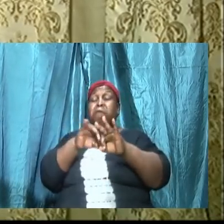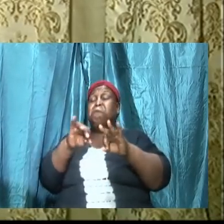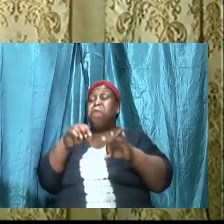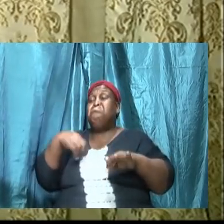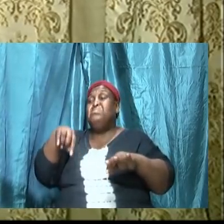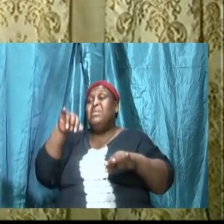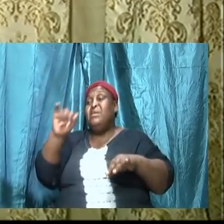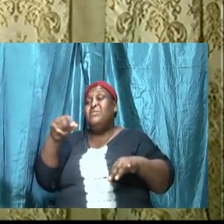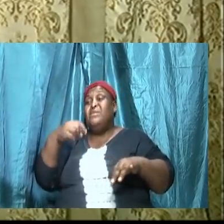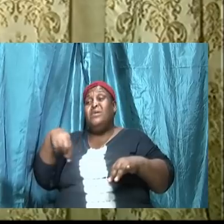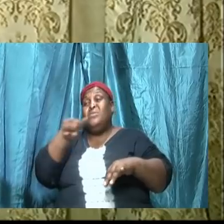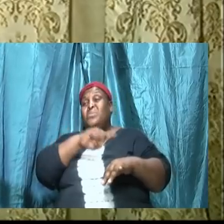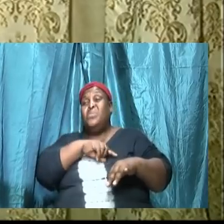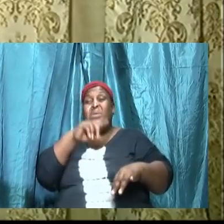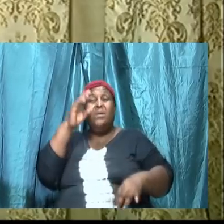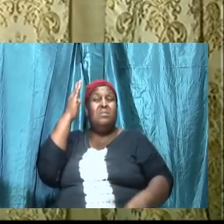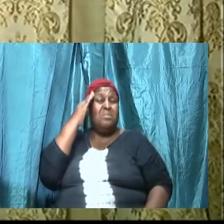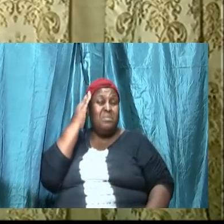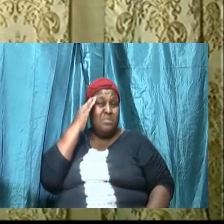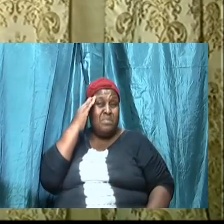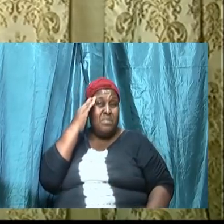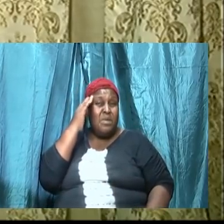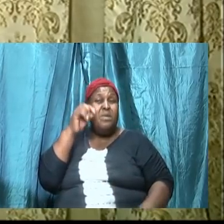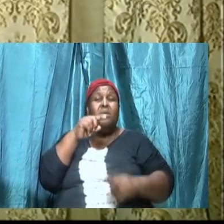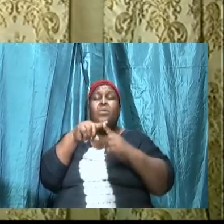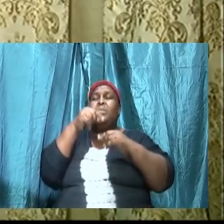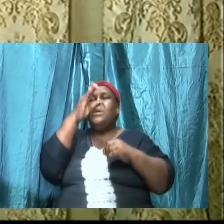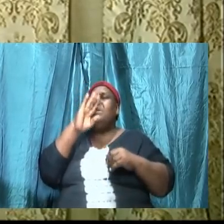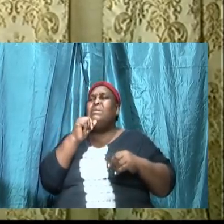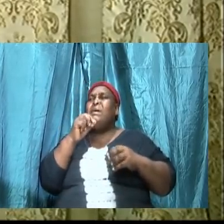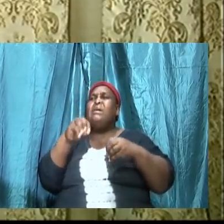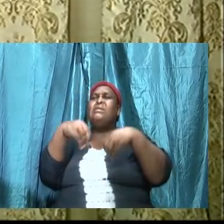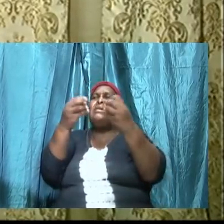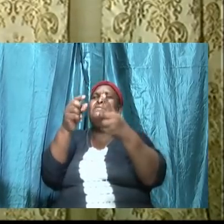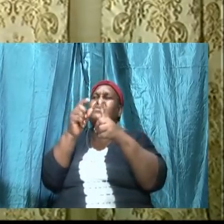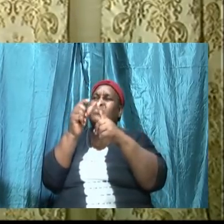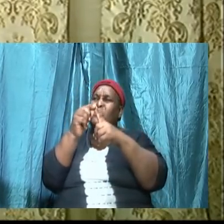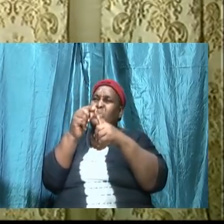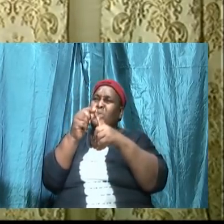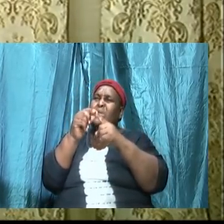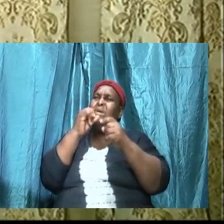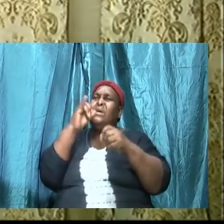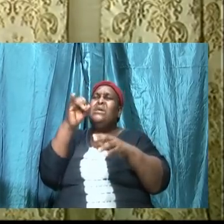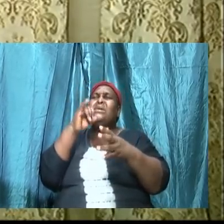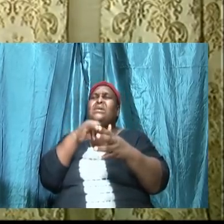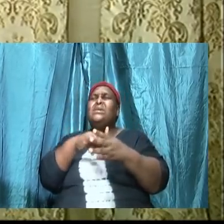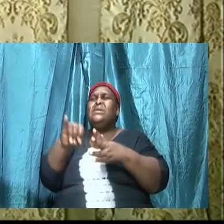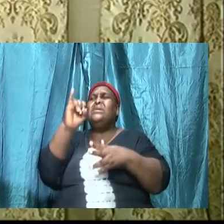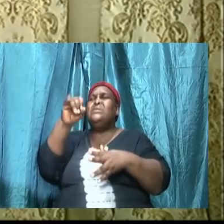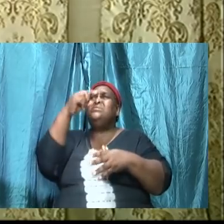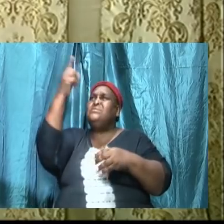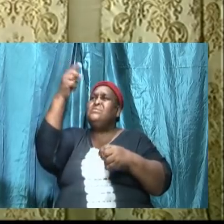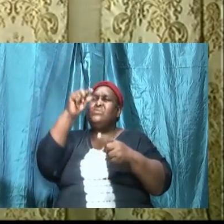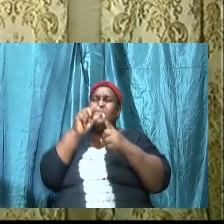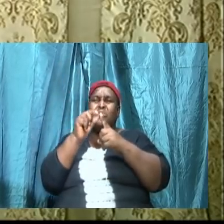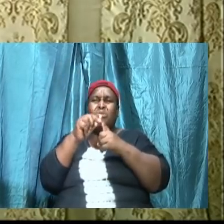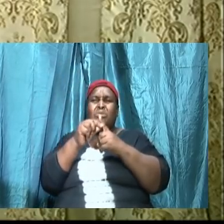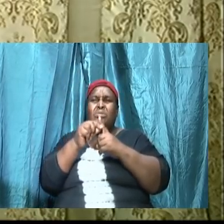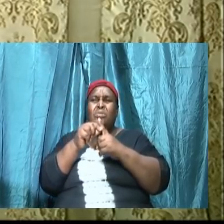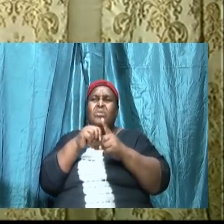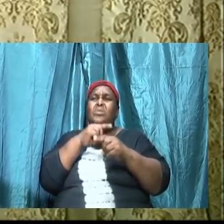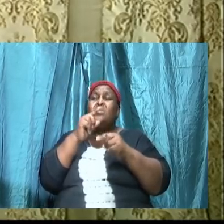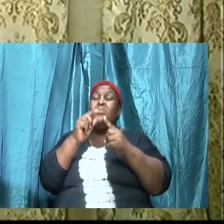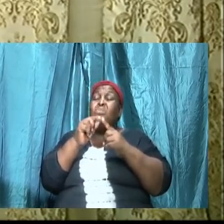that when God gives his word it is his word. When God